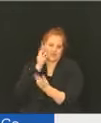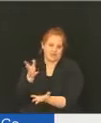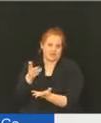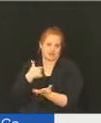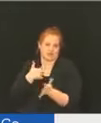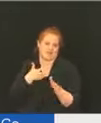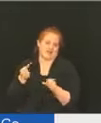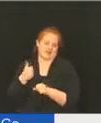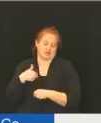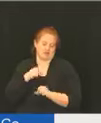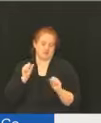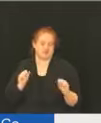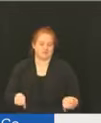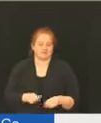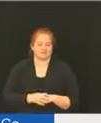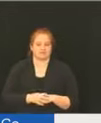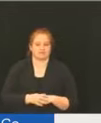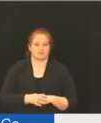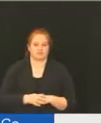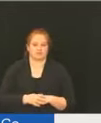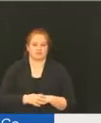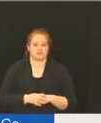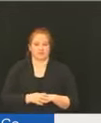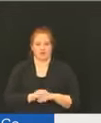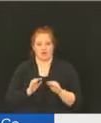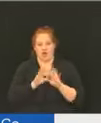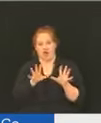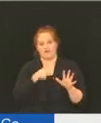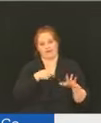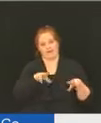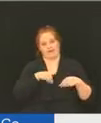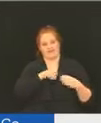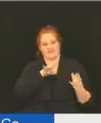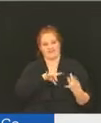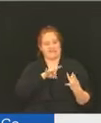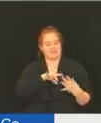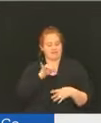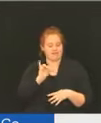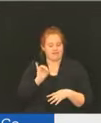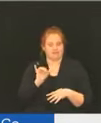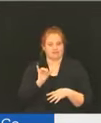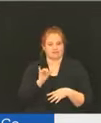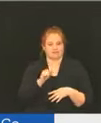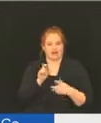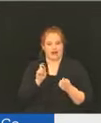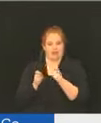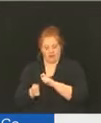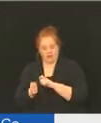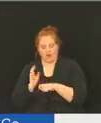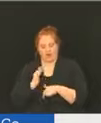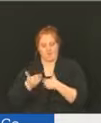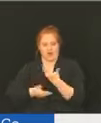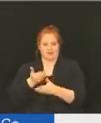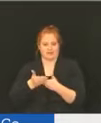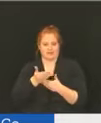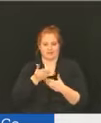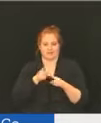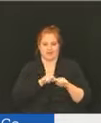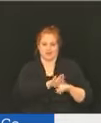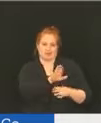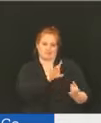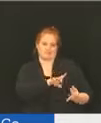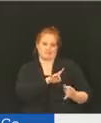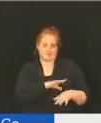as we can, obviously taking feedback and adjusting our processes based on those feedback. Thank you.